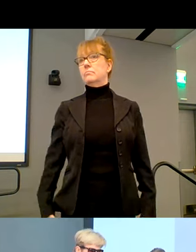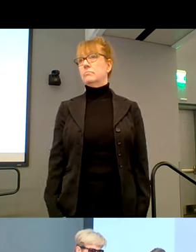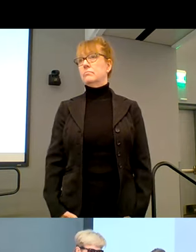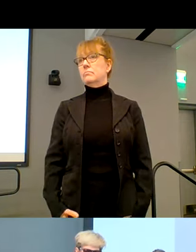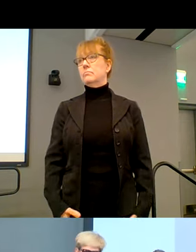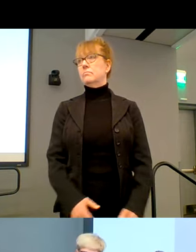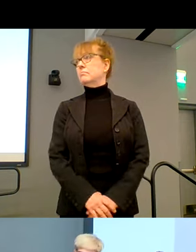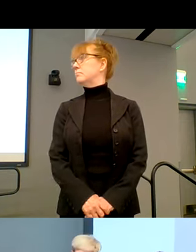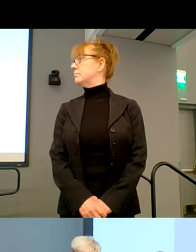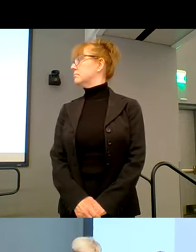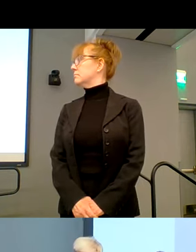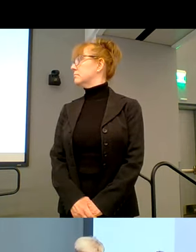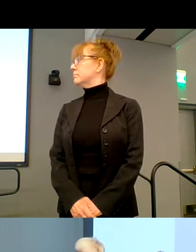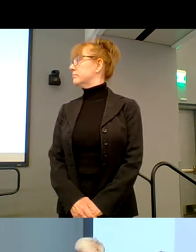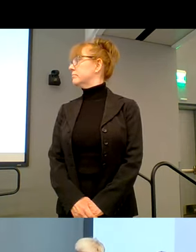Okay.